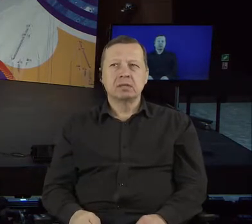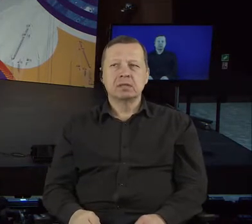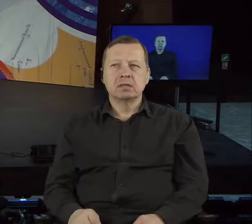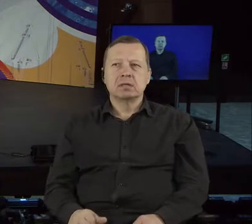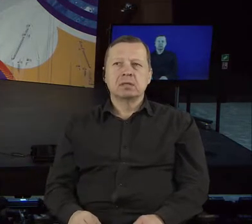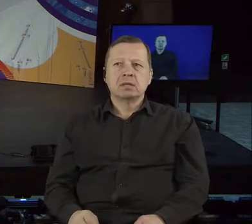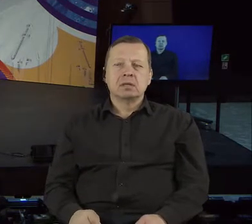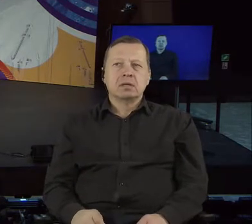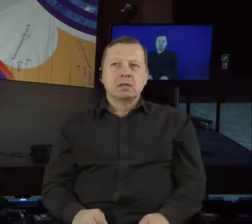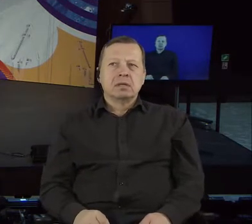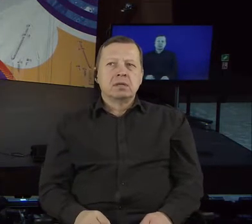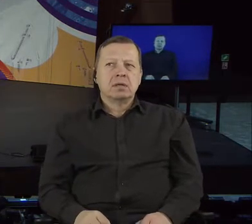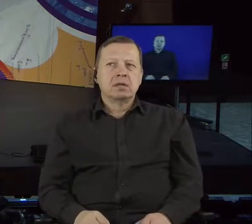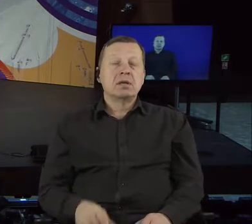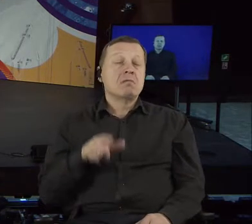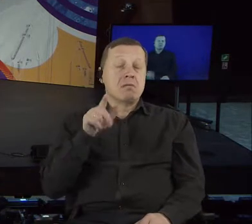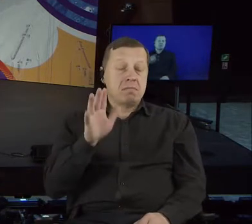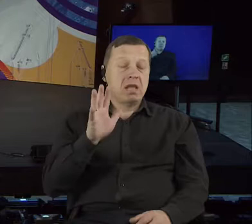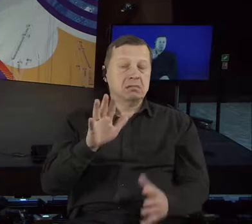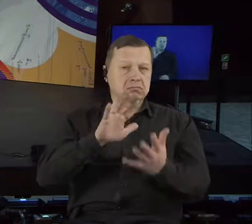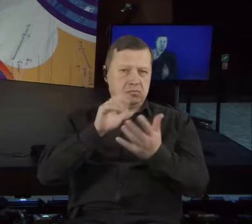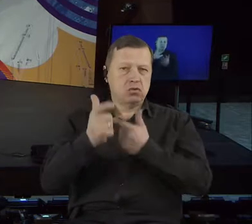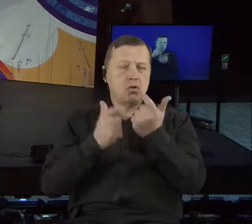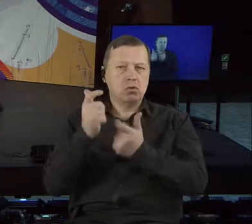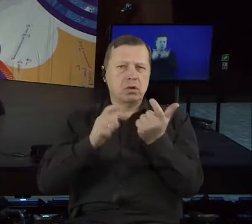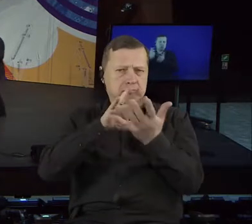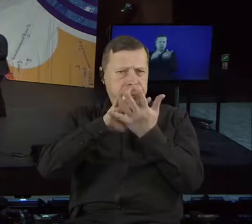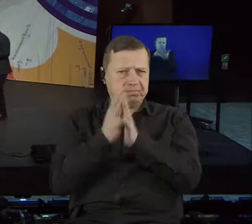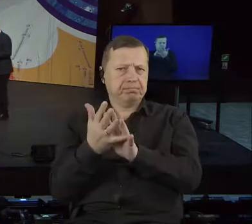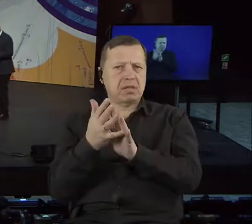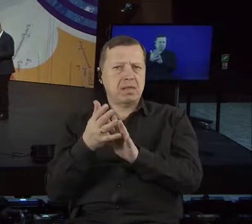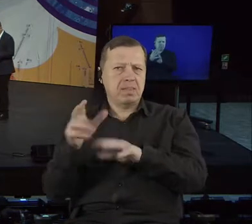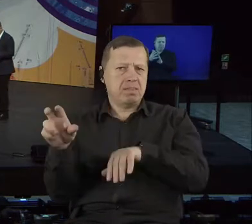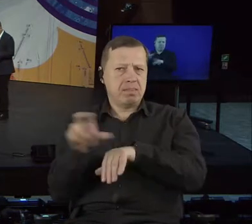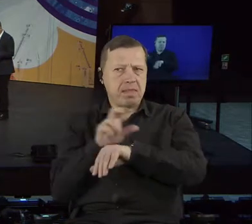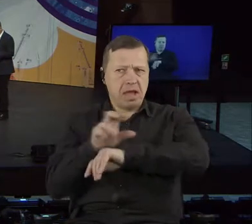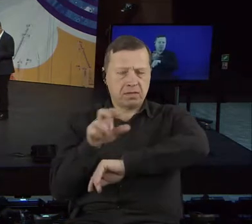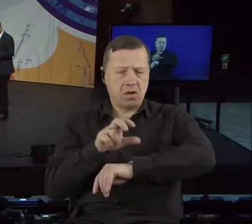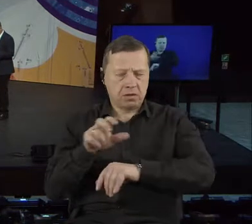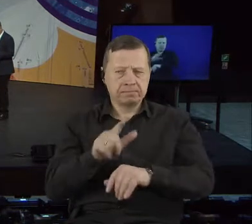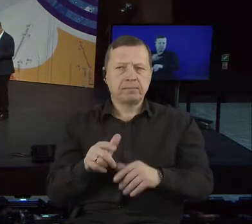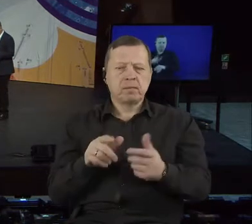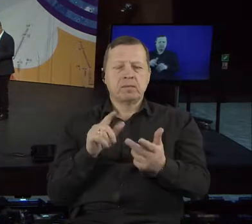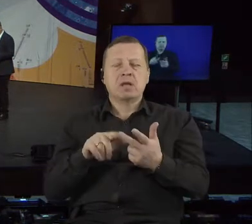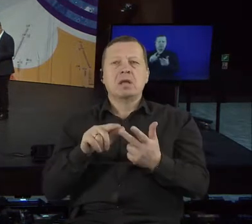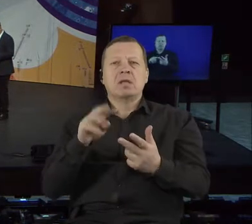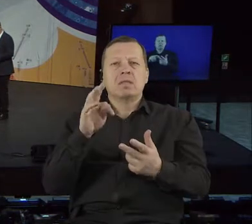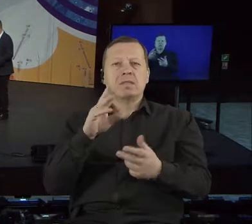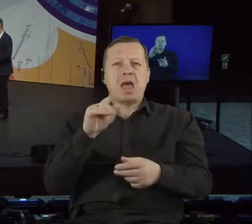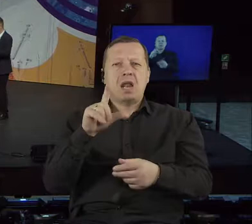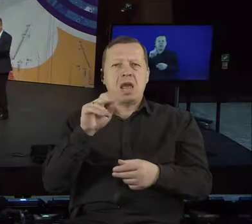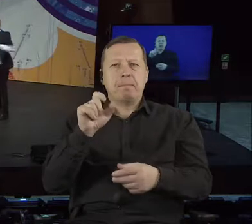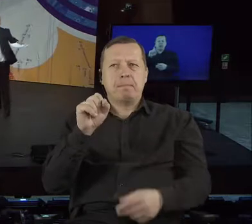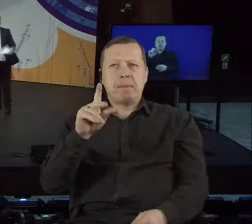Telepek, democracy artist, changemaker and urbanist, and Natalia Vinyarciuk, Transparency International